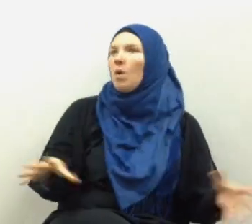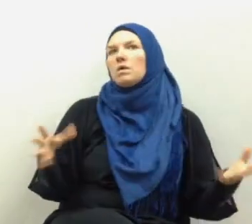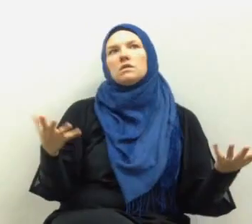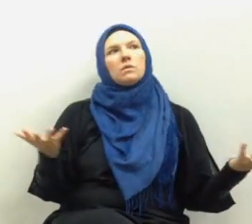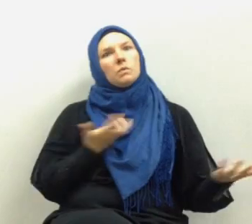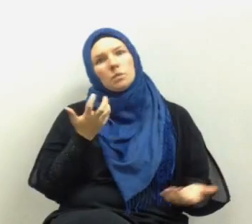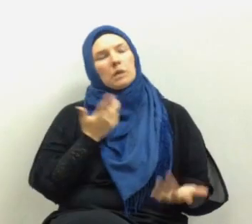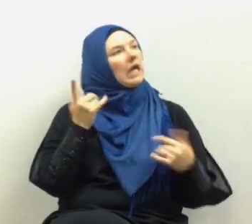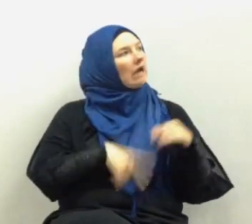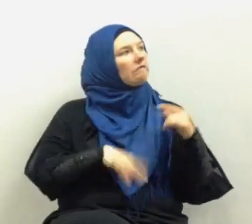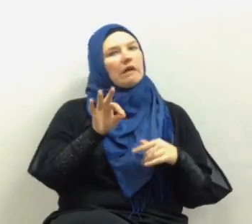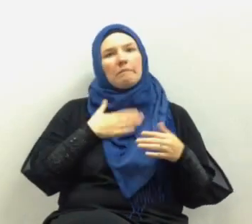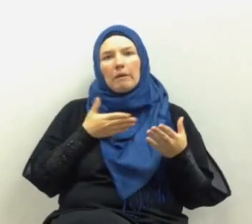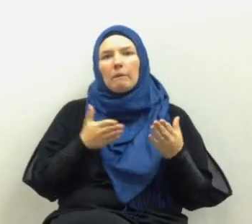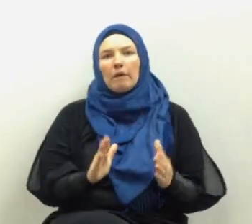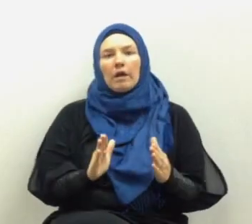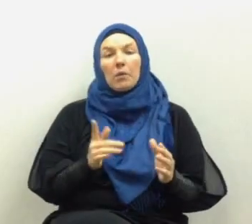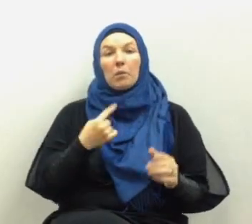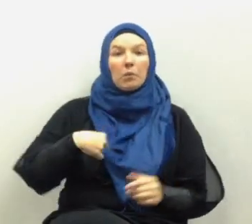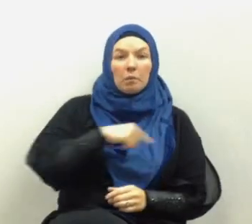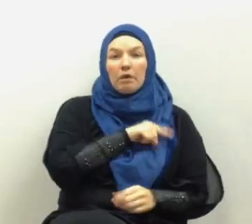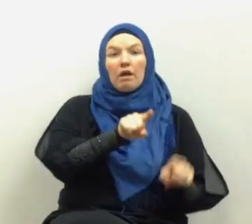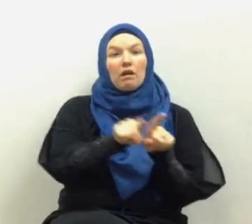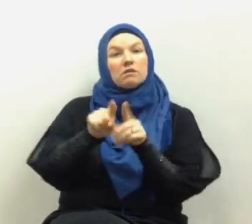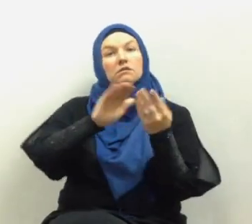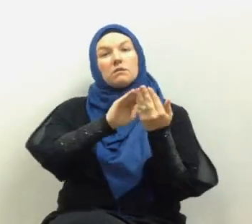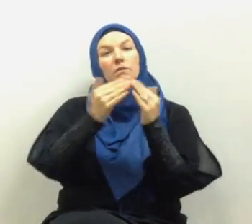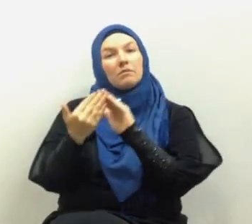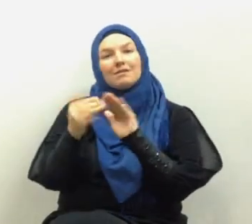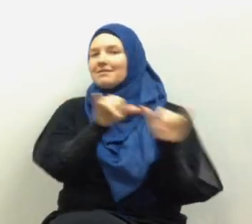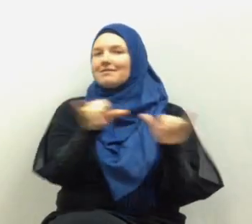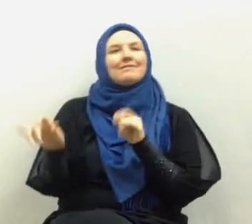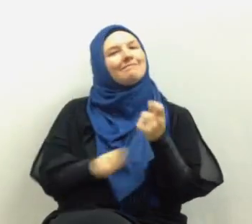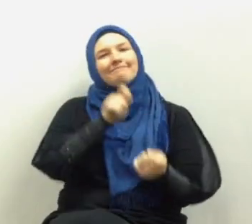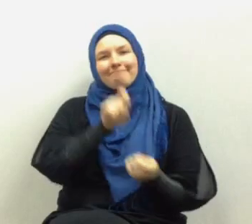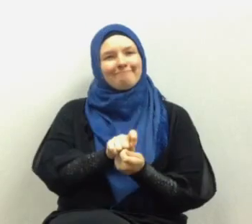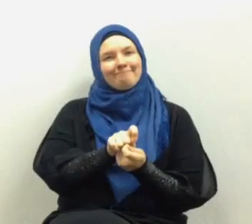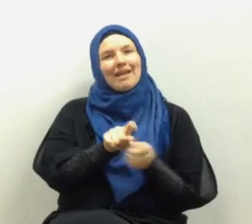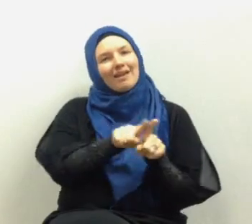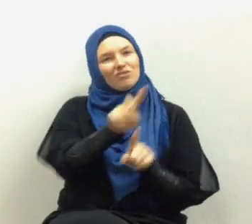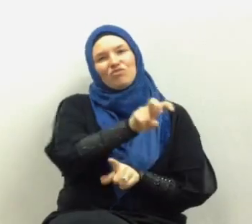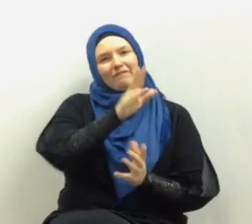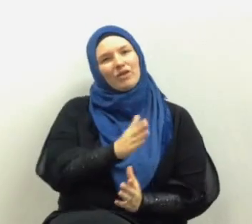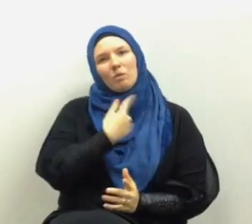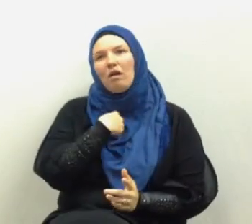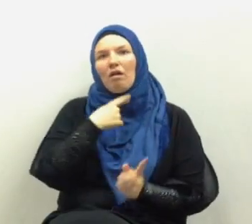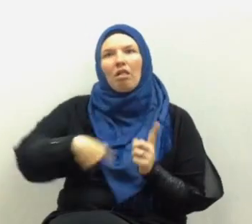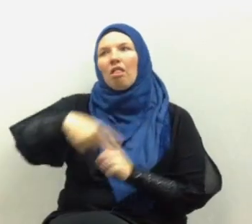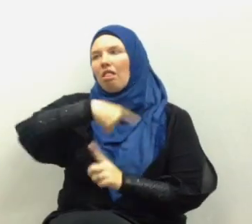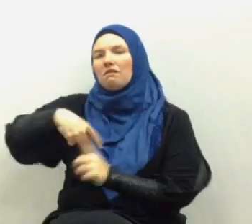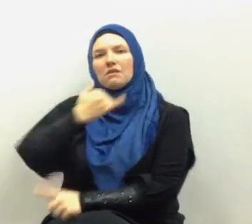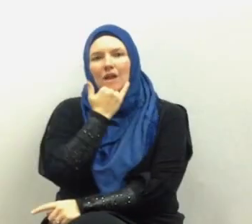saying I'm lost we as an Ummah are doing exactly that we